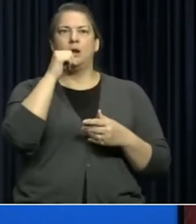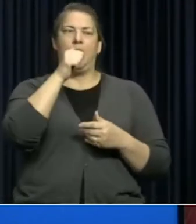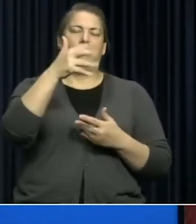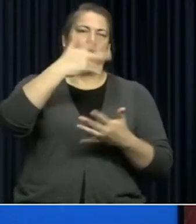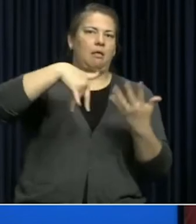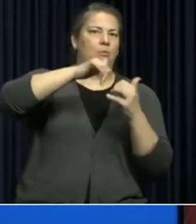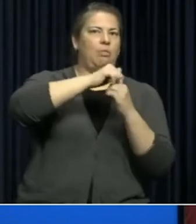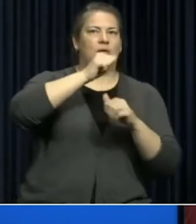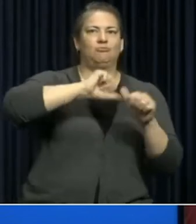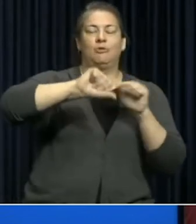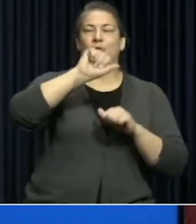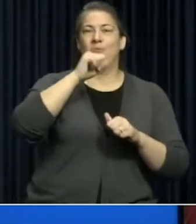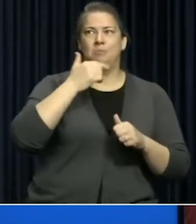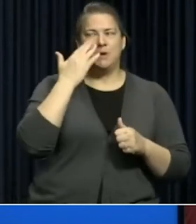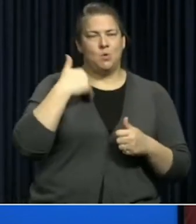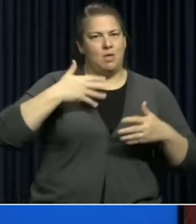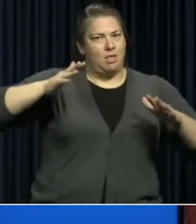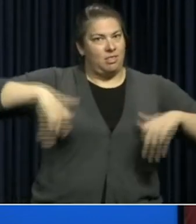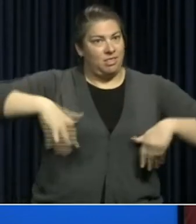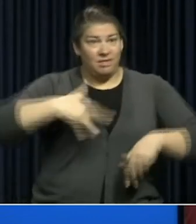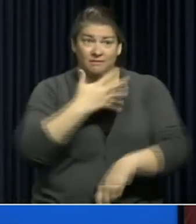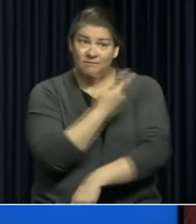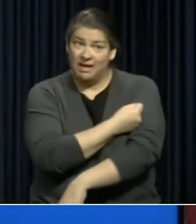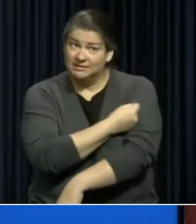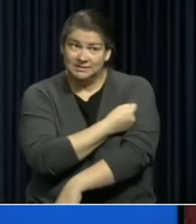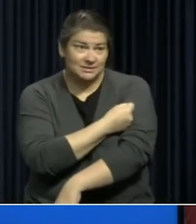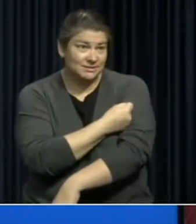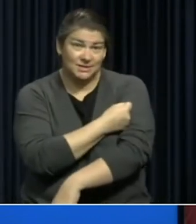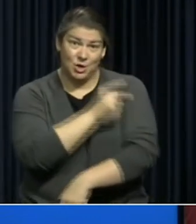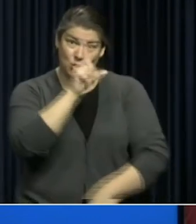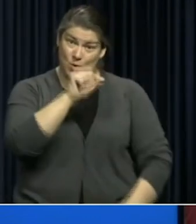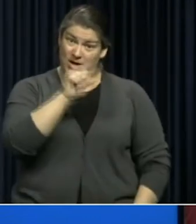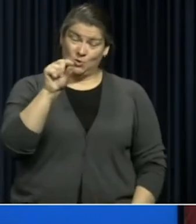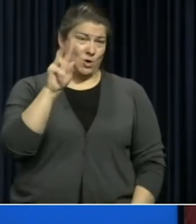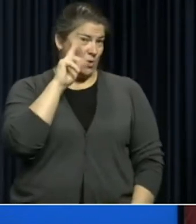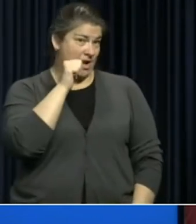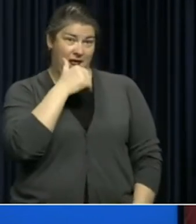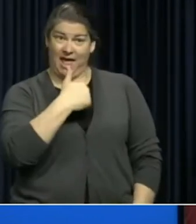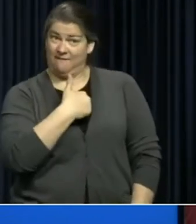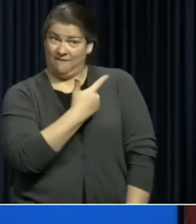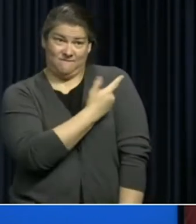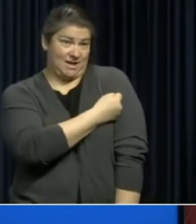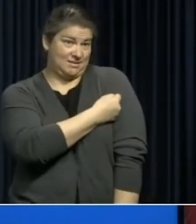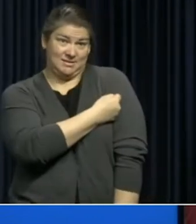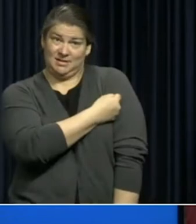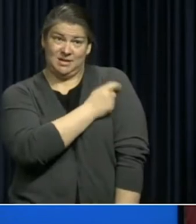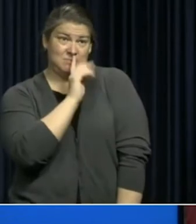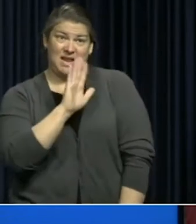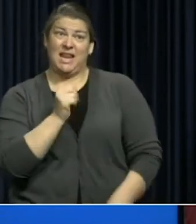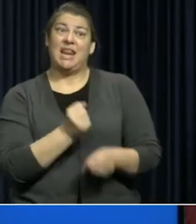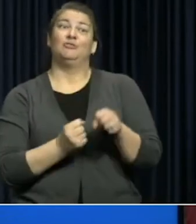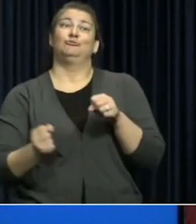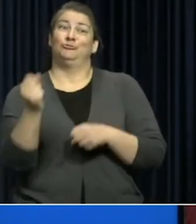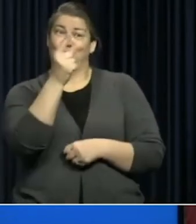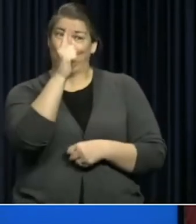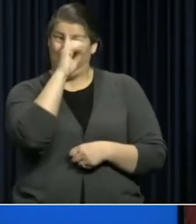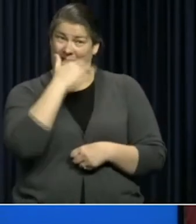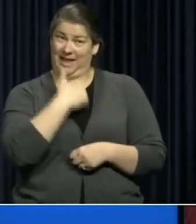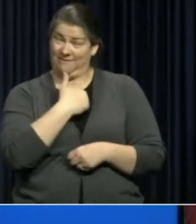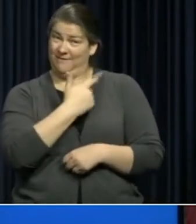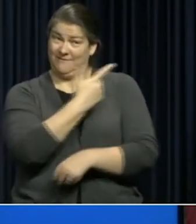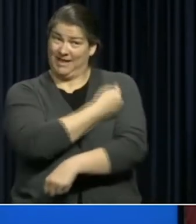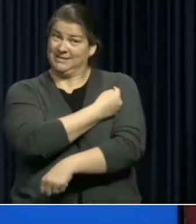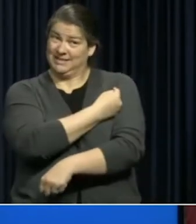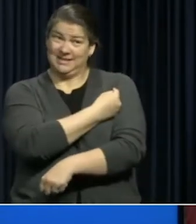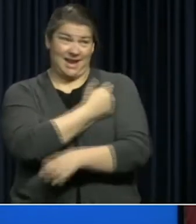because we still don't have a vaccine and we won't in 2020. It'll be next year before we have a vaccine and we still don't have any specific